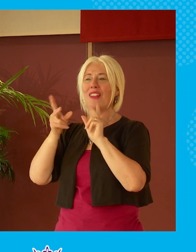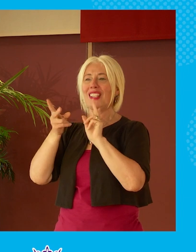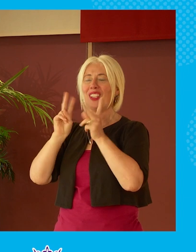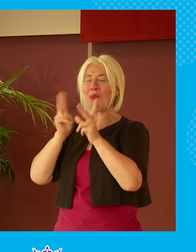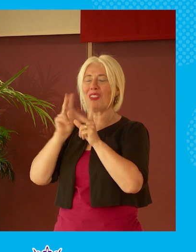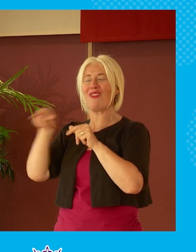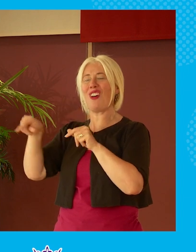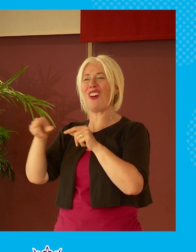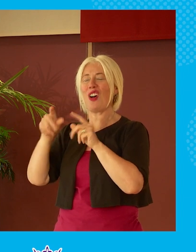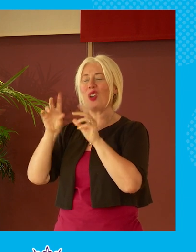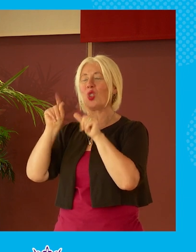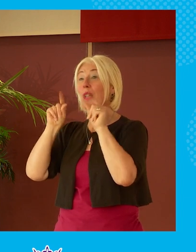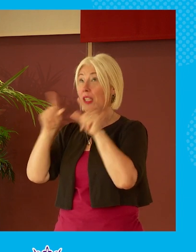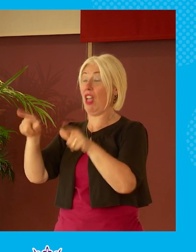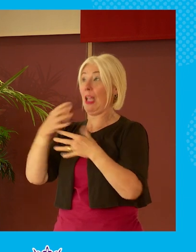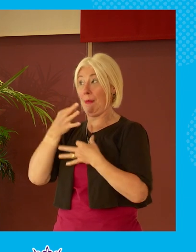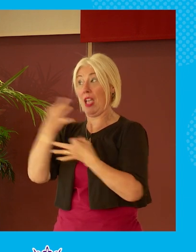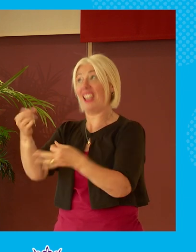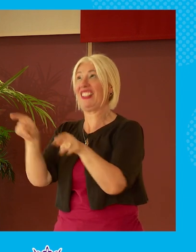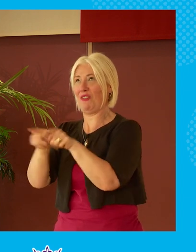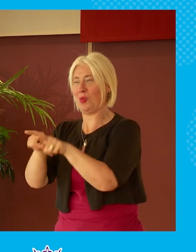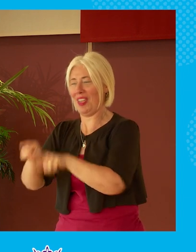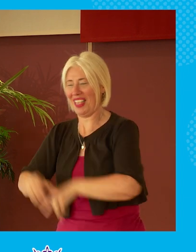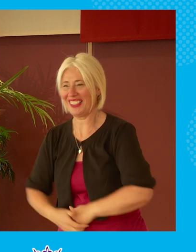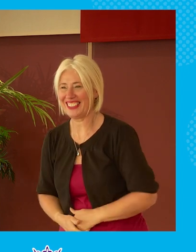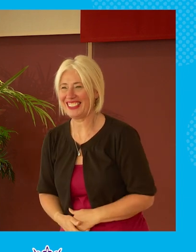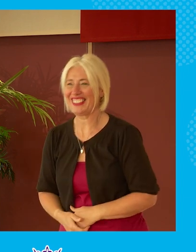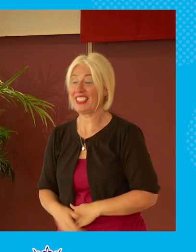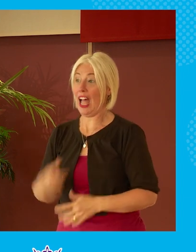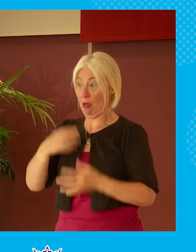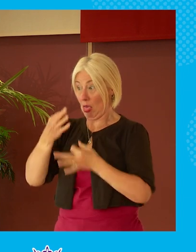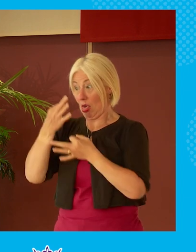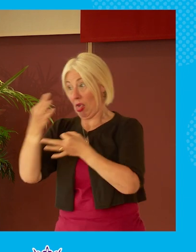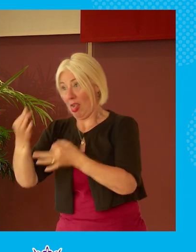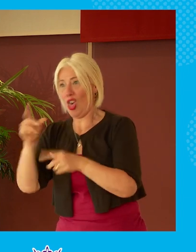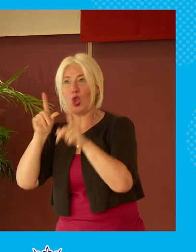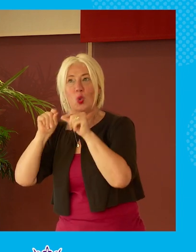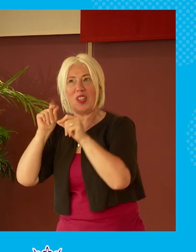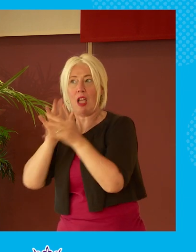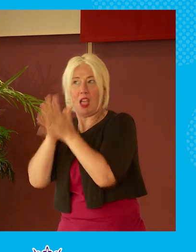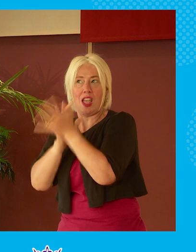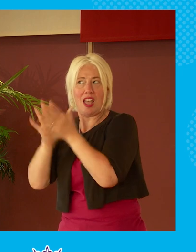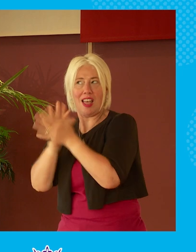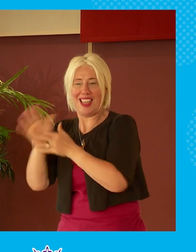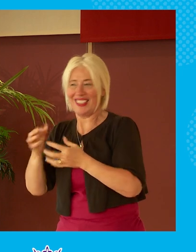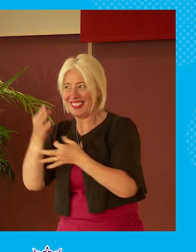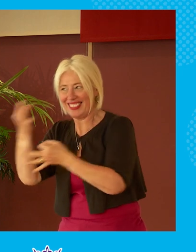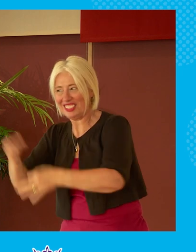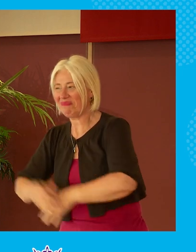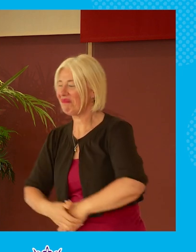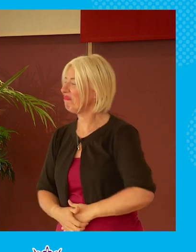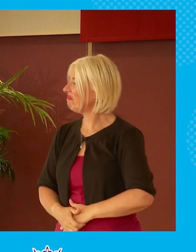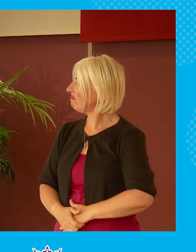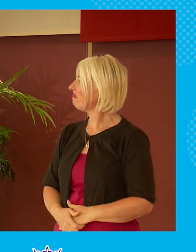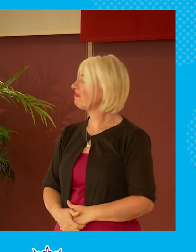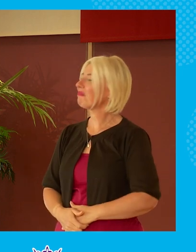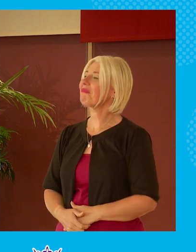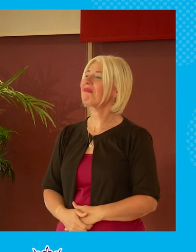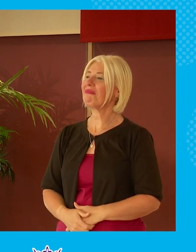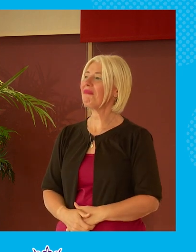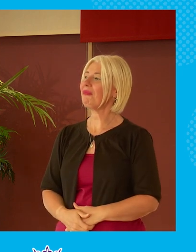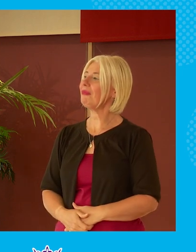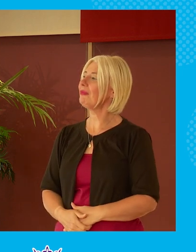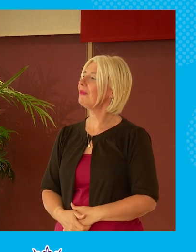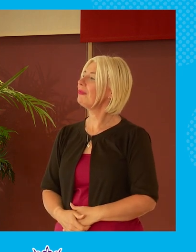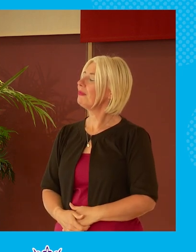addictive as well i find myself drawn we've got a couple of questions in the front row and then the and then the second row